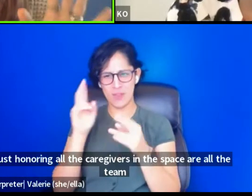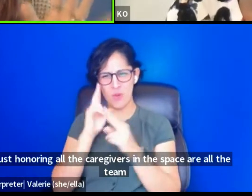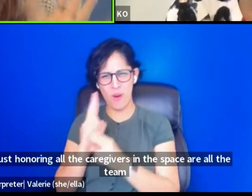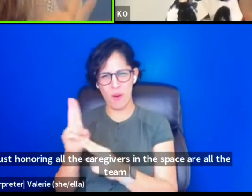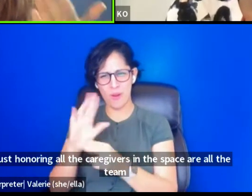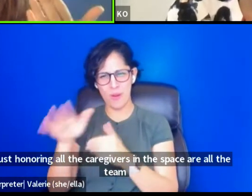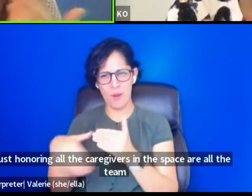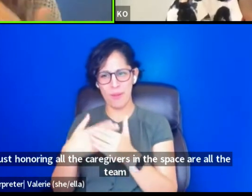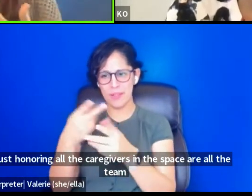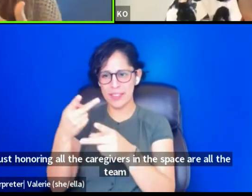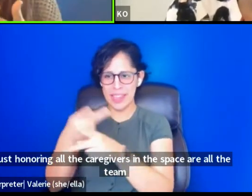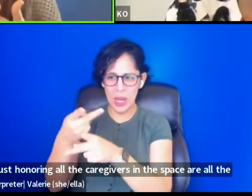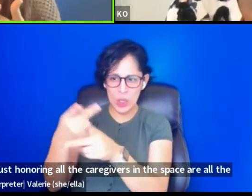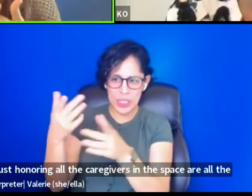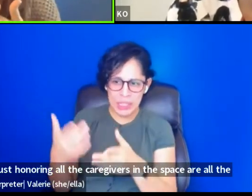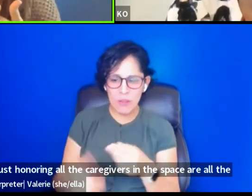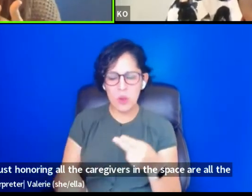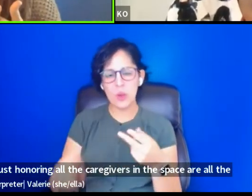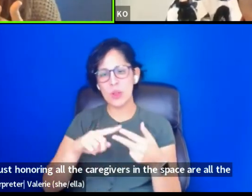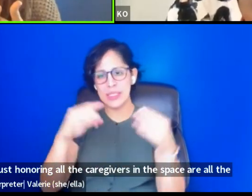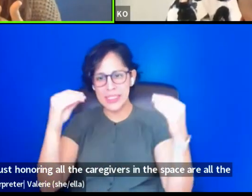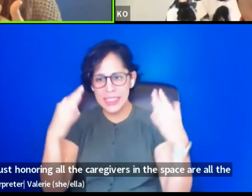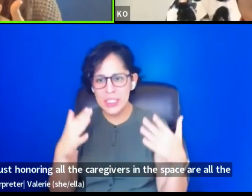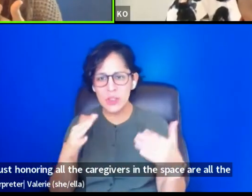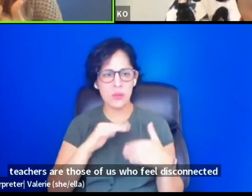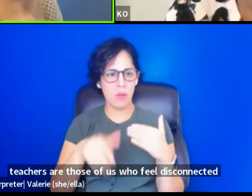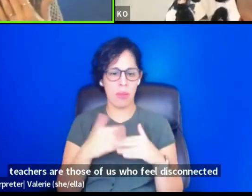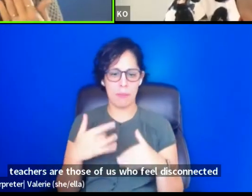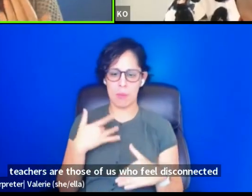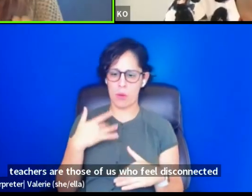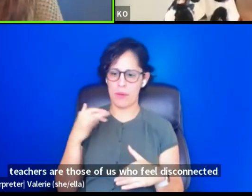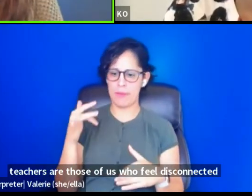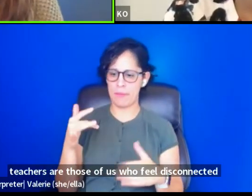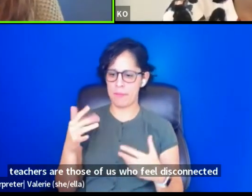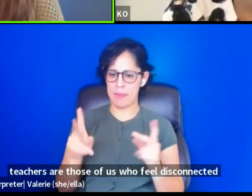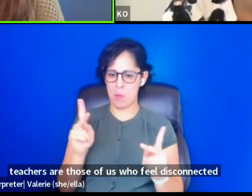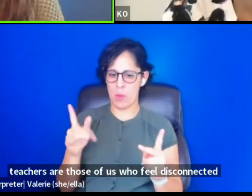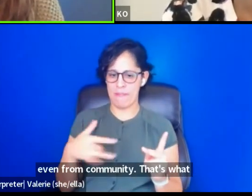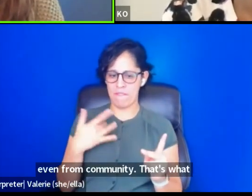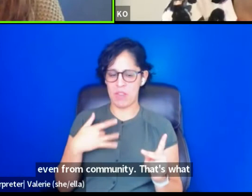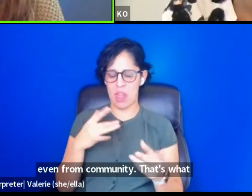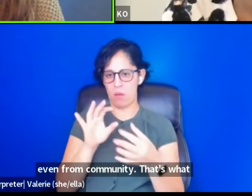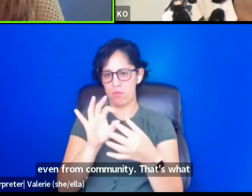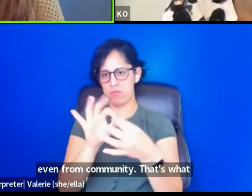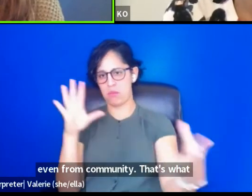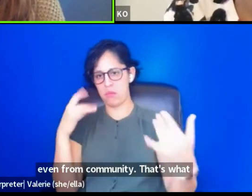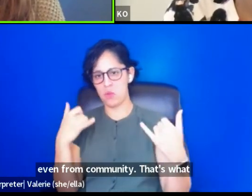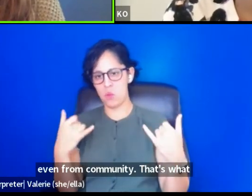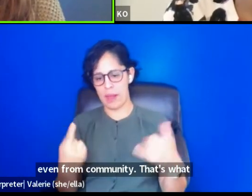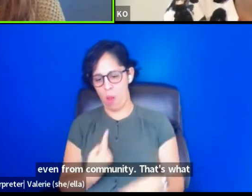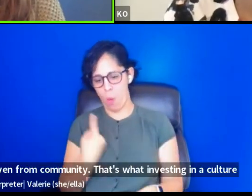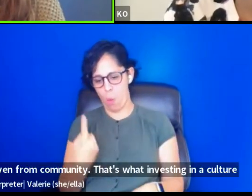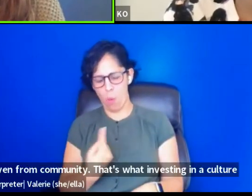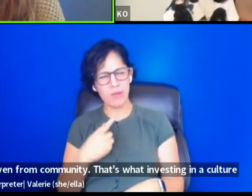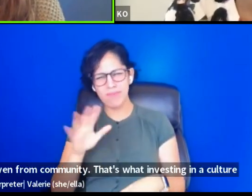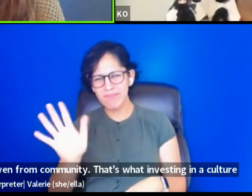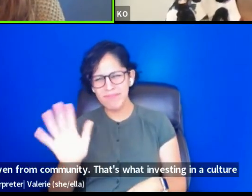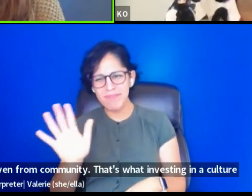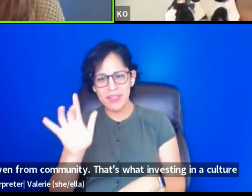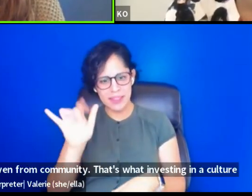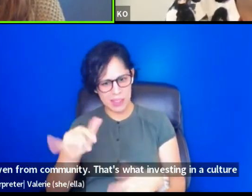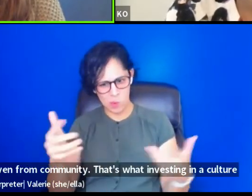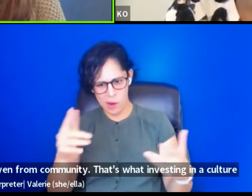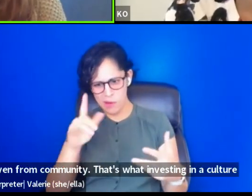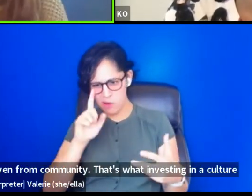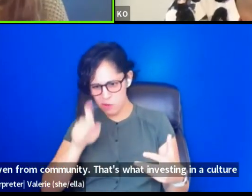those of us who feel disconnected, even from community, that's what investing in a culture of care, I think should look like is what